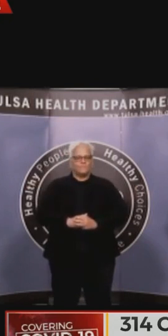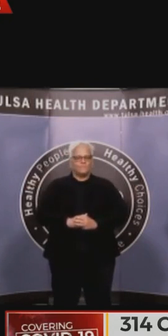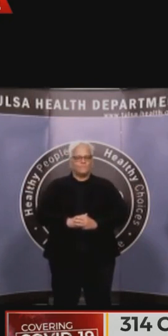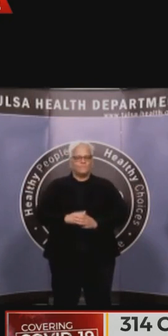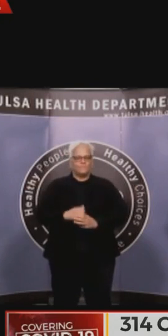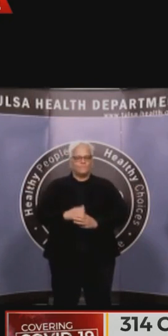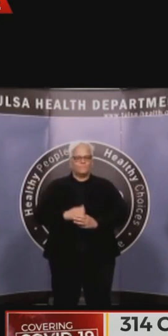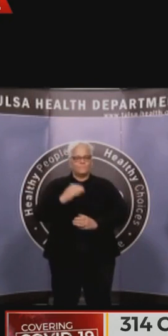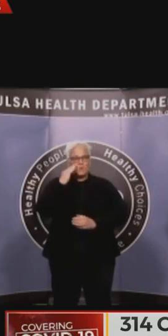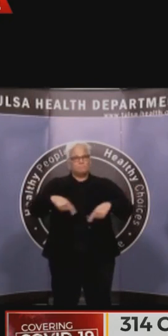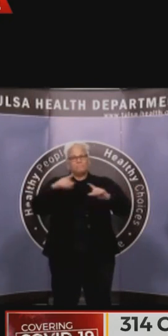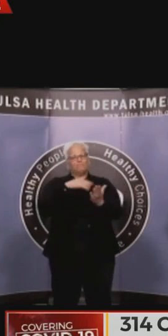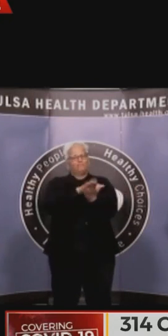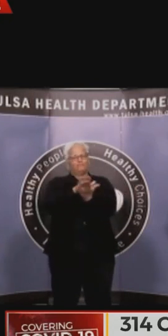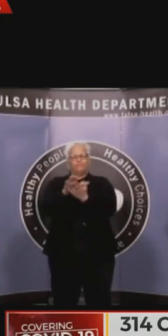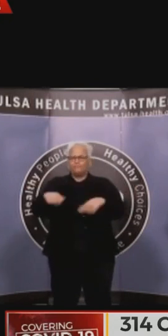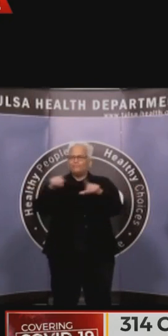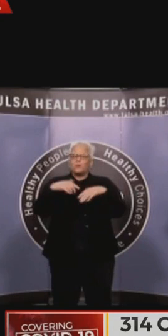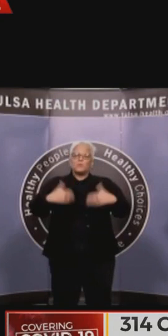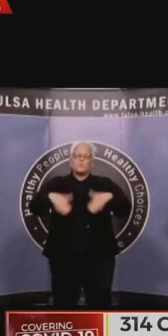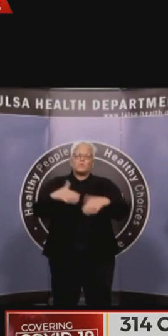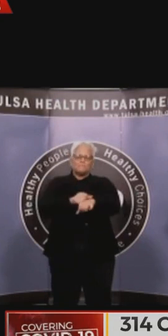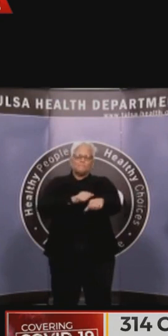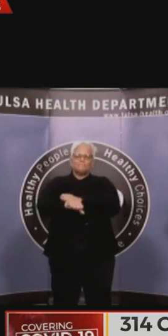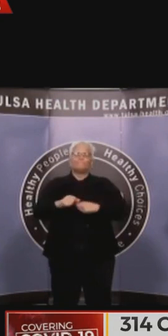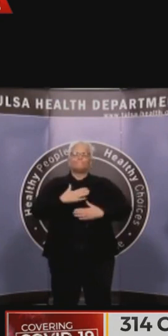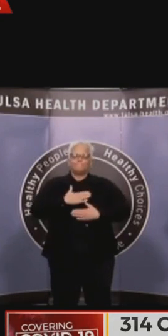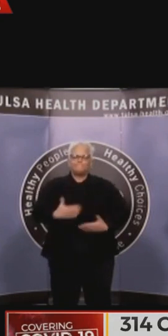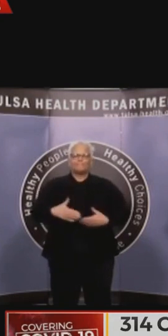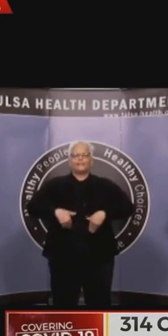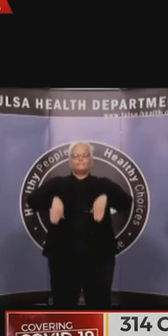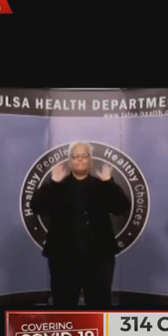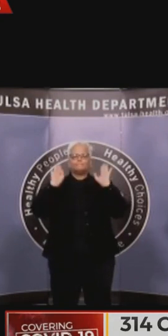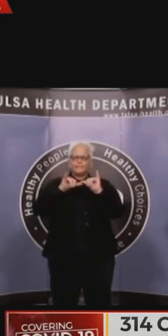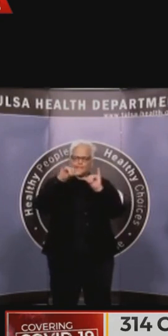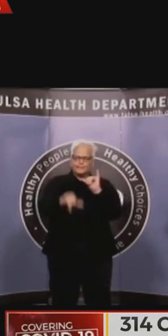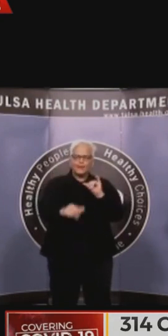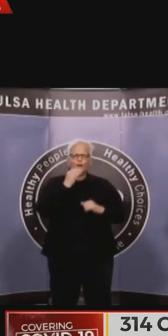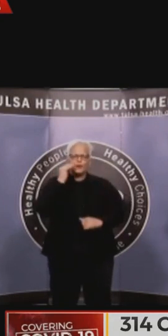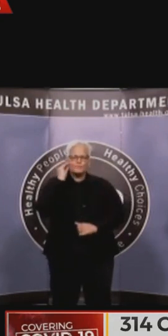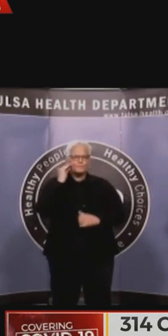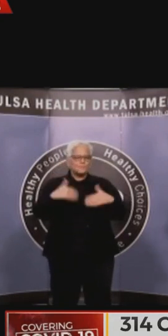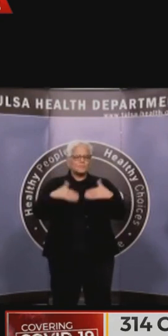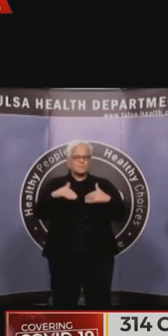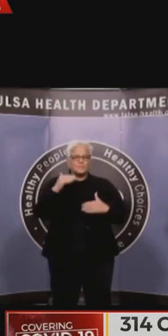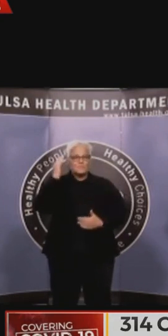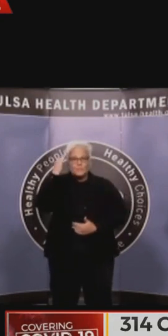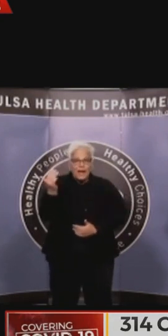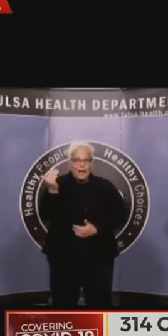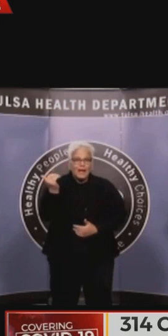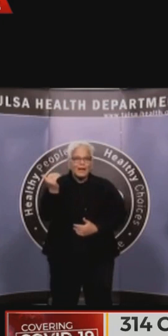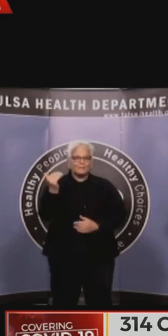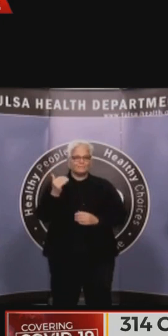and all of that has been to prepare for the next couple of weeks in our community. Based on the modeling that Dr. Dart